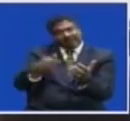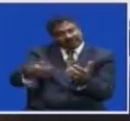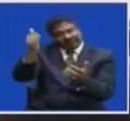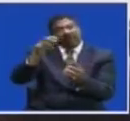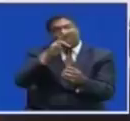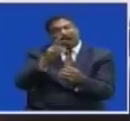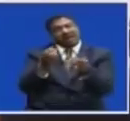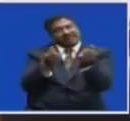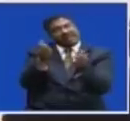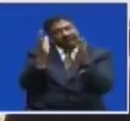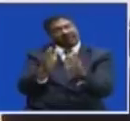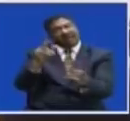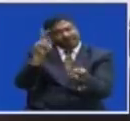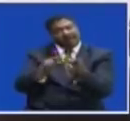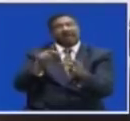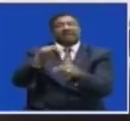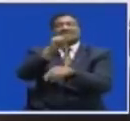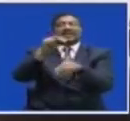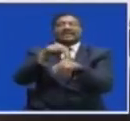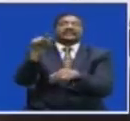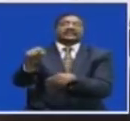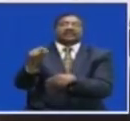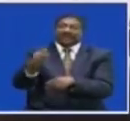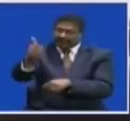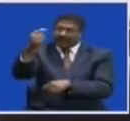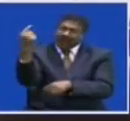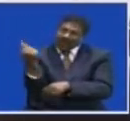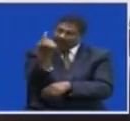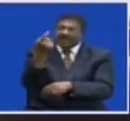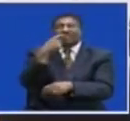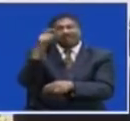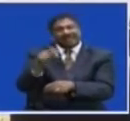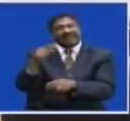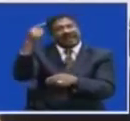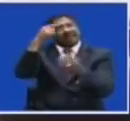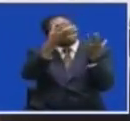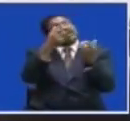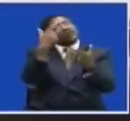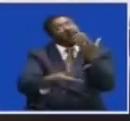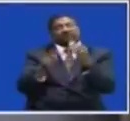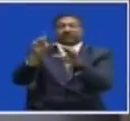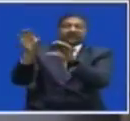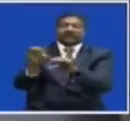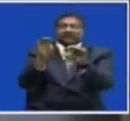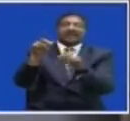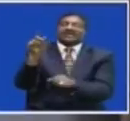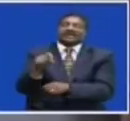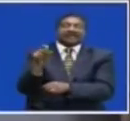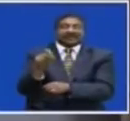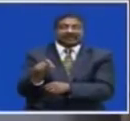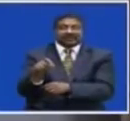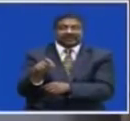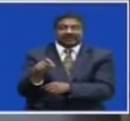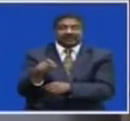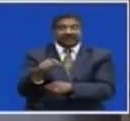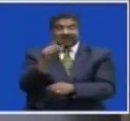drivers of the nation And so they must always, you know, fulfill what government has put in place And Chingola District